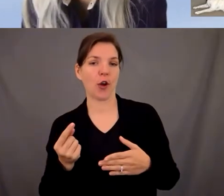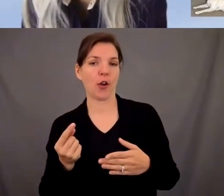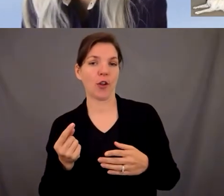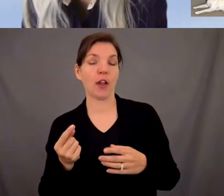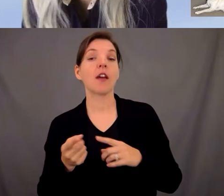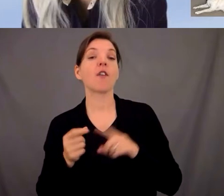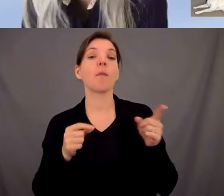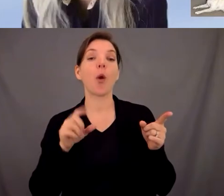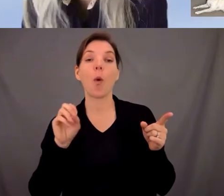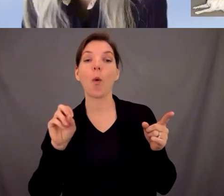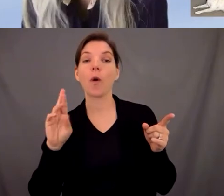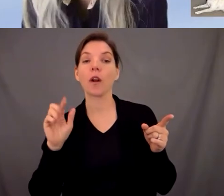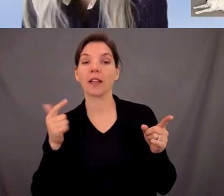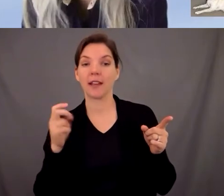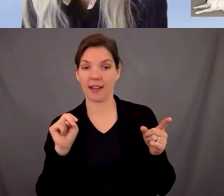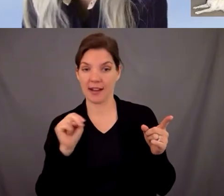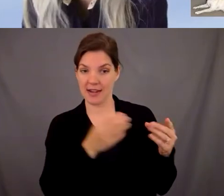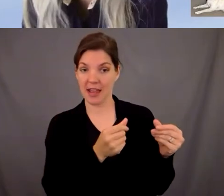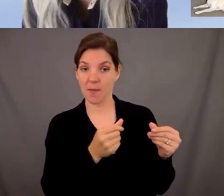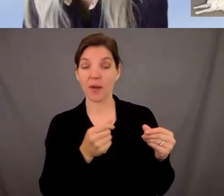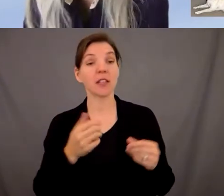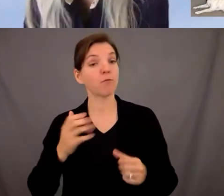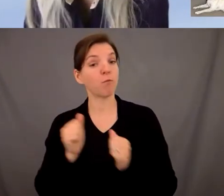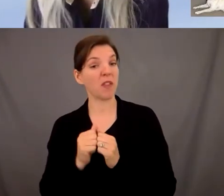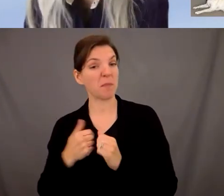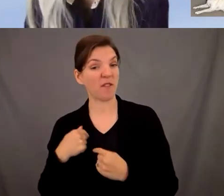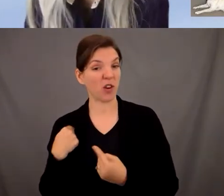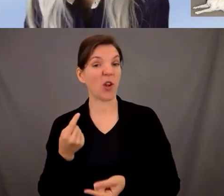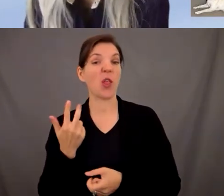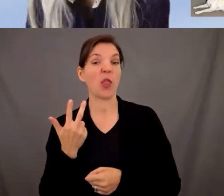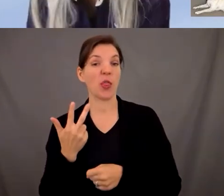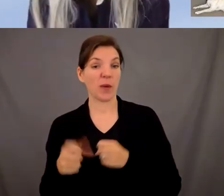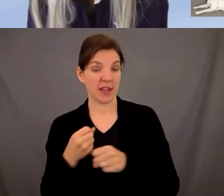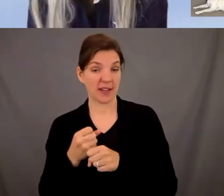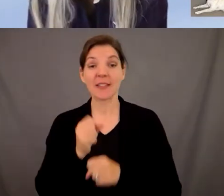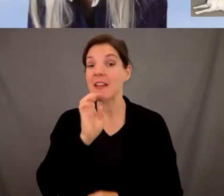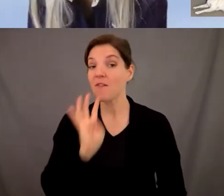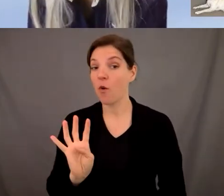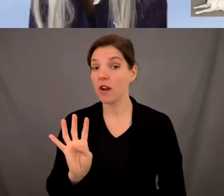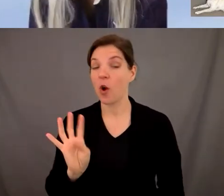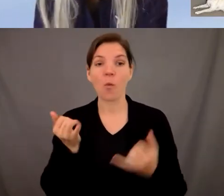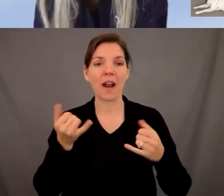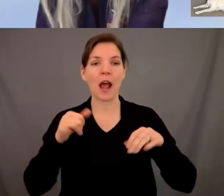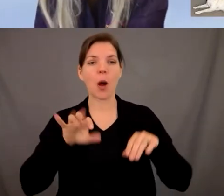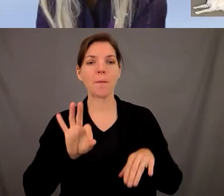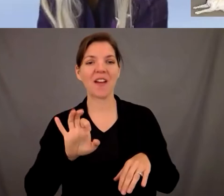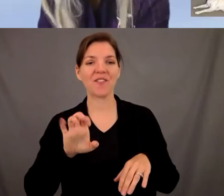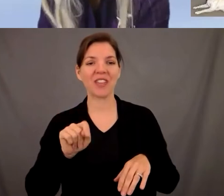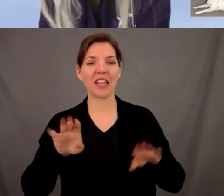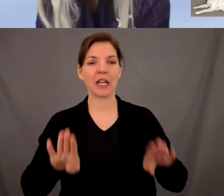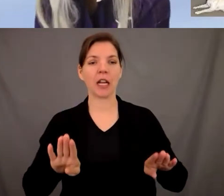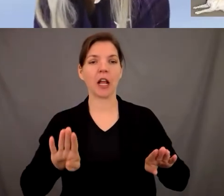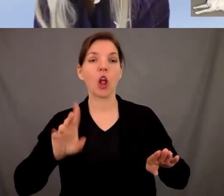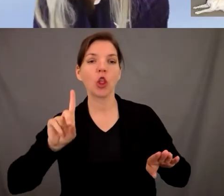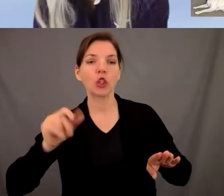campus um and i had him for close to three years so he's he's four years old he's actually laying on my foot which is keeping my foot super warm and